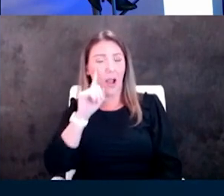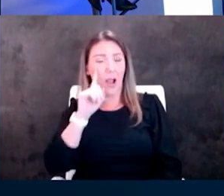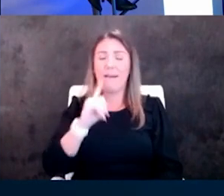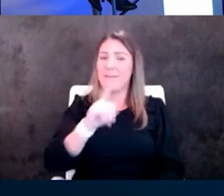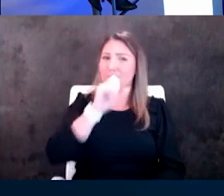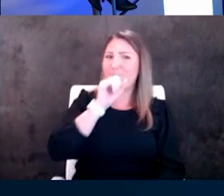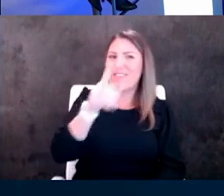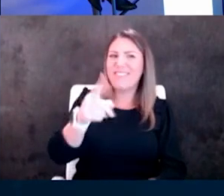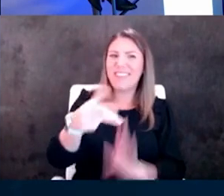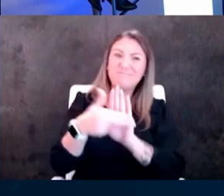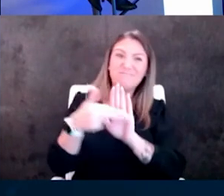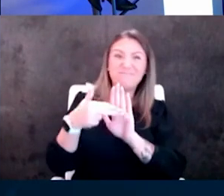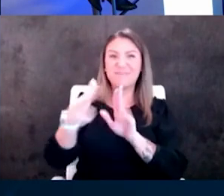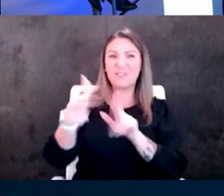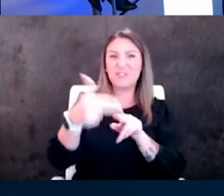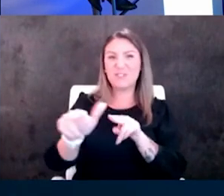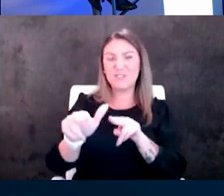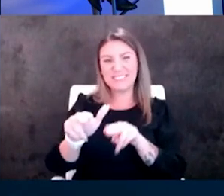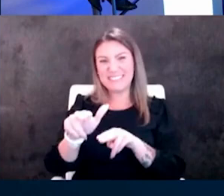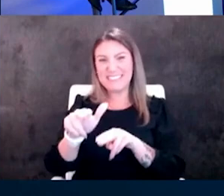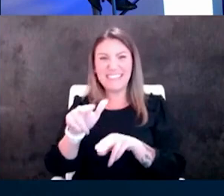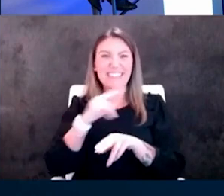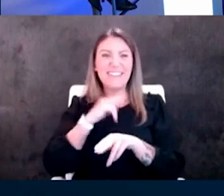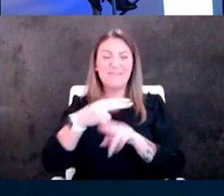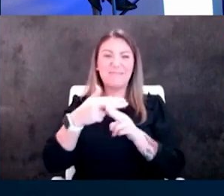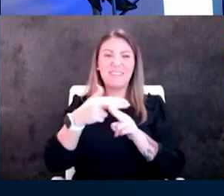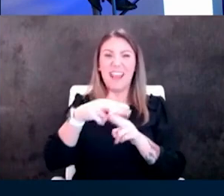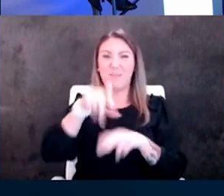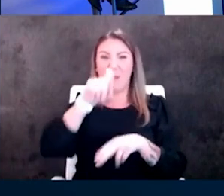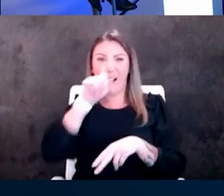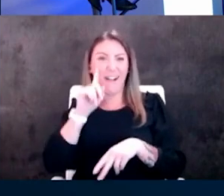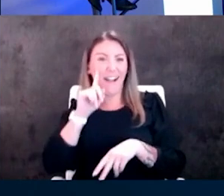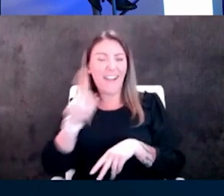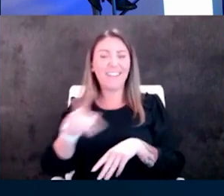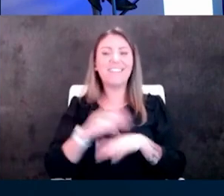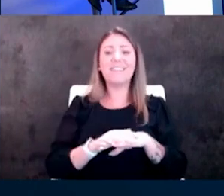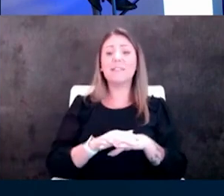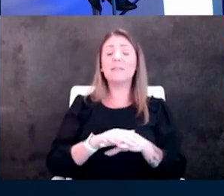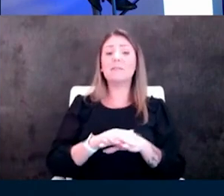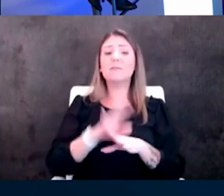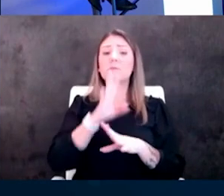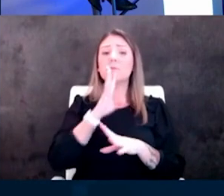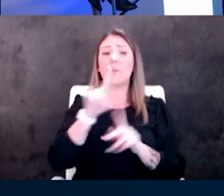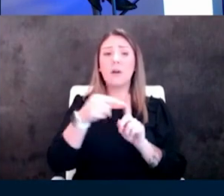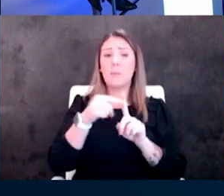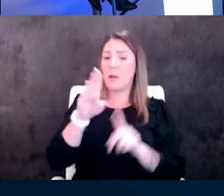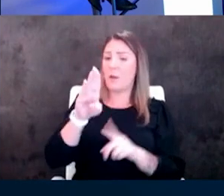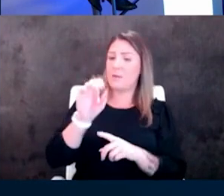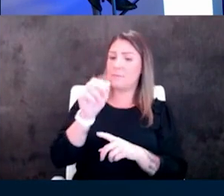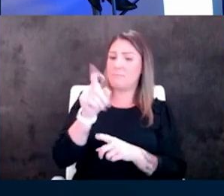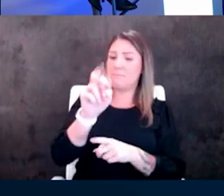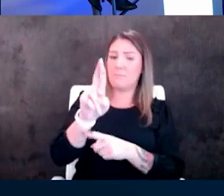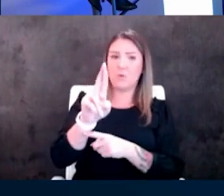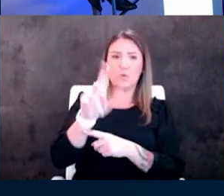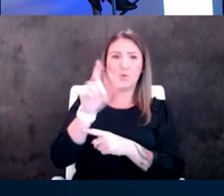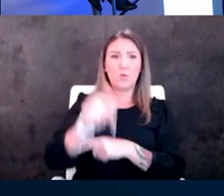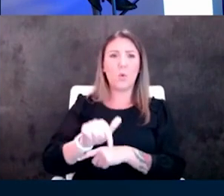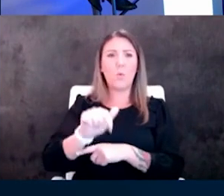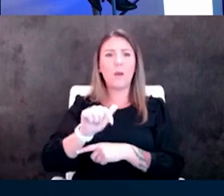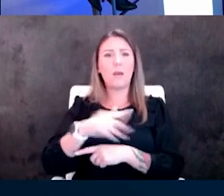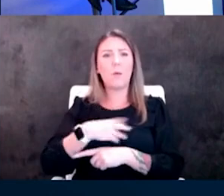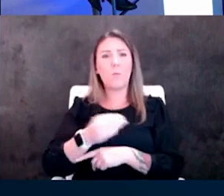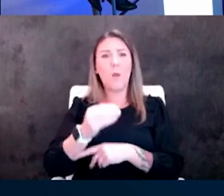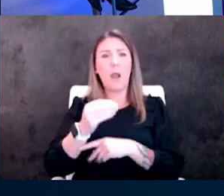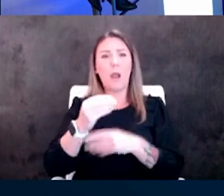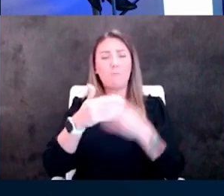you're you're on a nickname basis stites and hawkeye speak to boosters lowering your white uh blood cell count